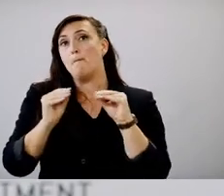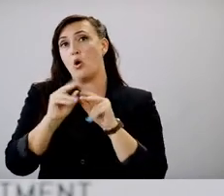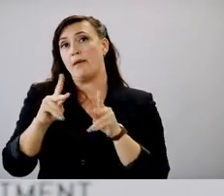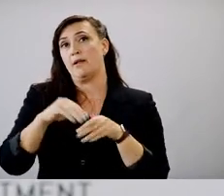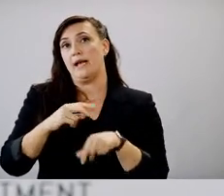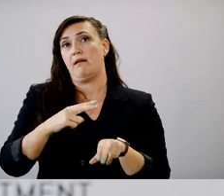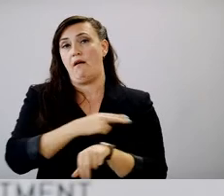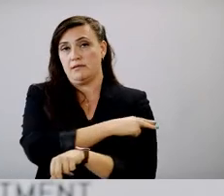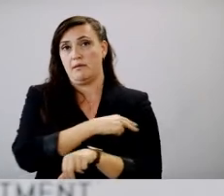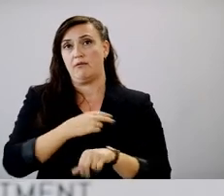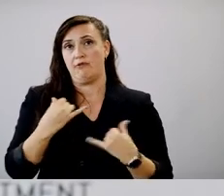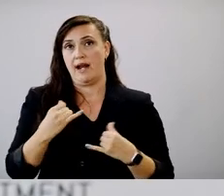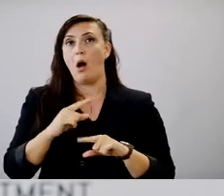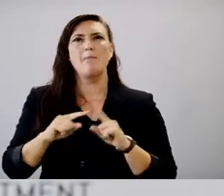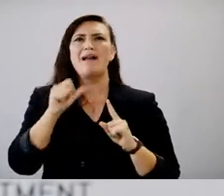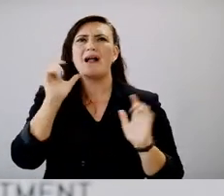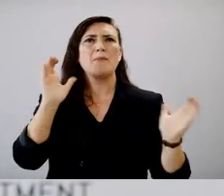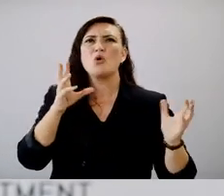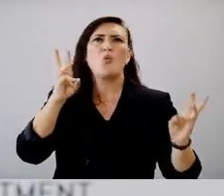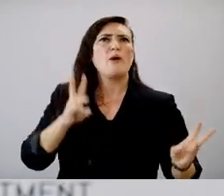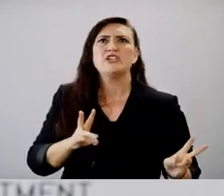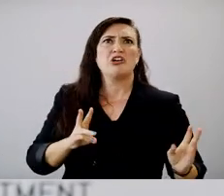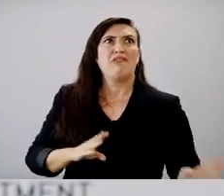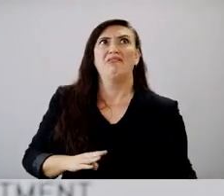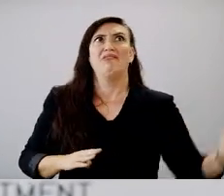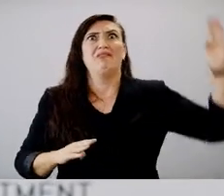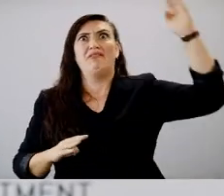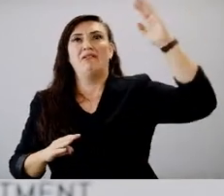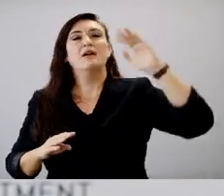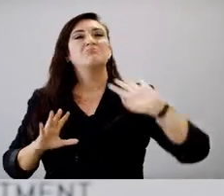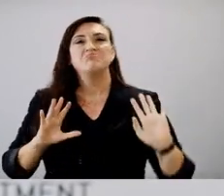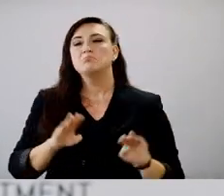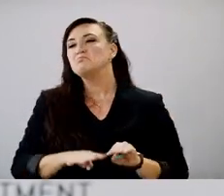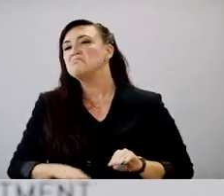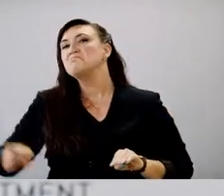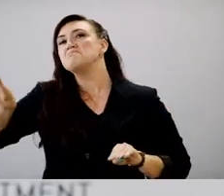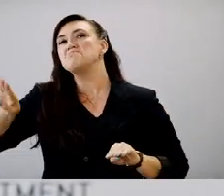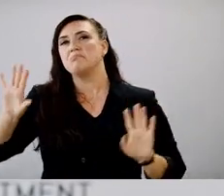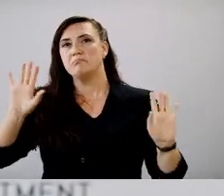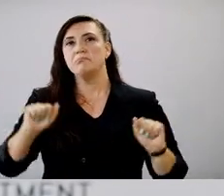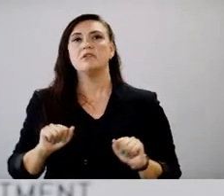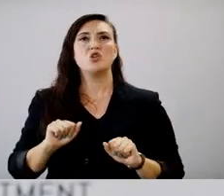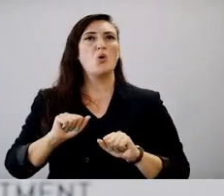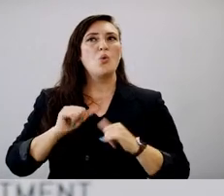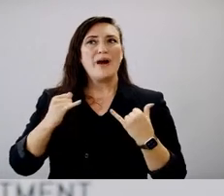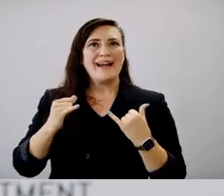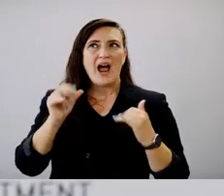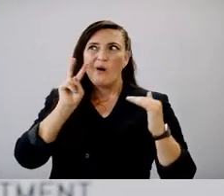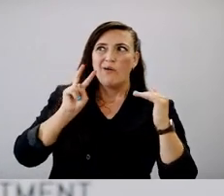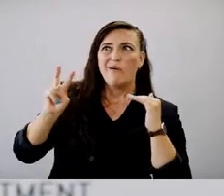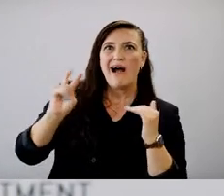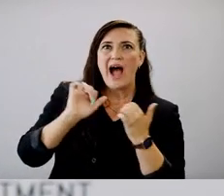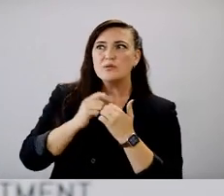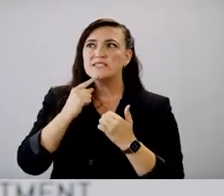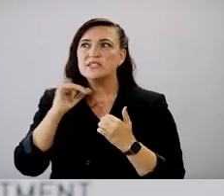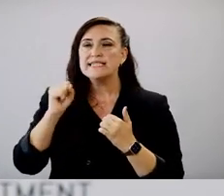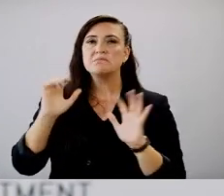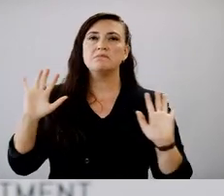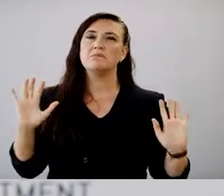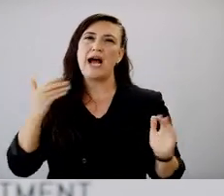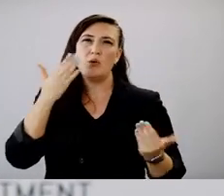to the winter that we saw. So it's, it's a little early right now to, to talk about the severity that, that we're seeing.